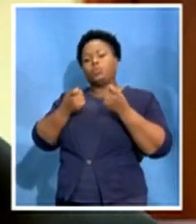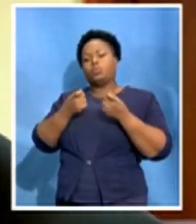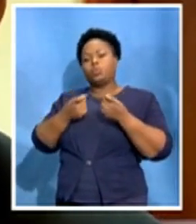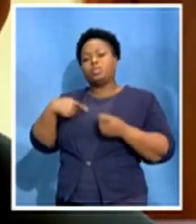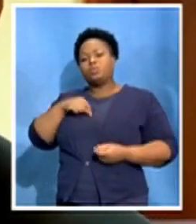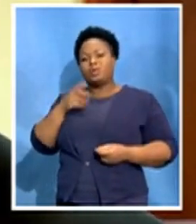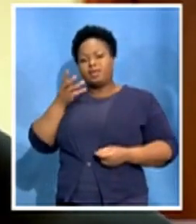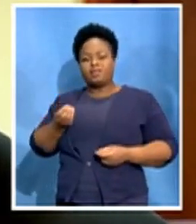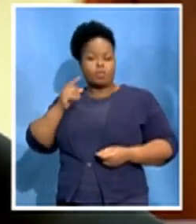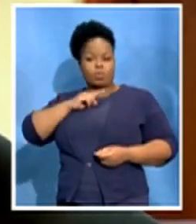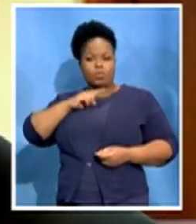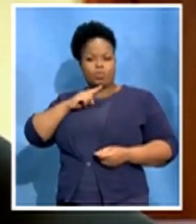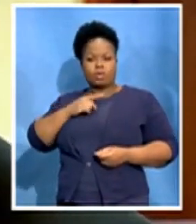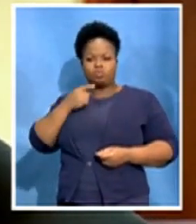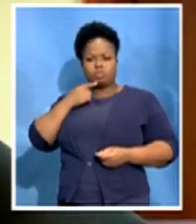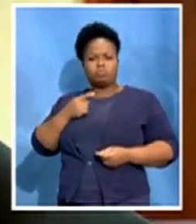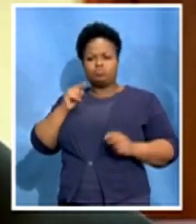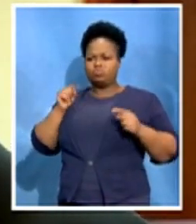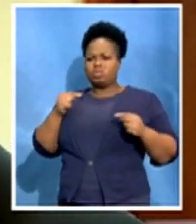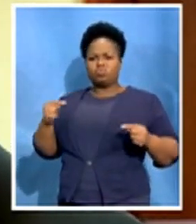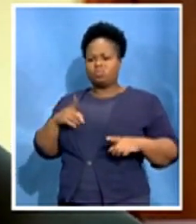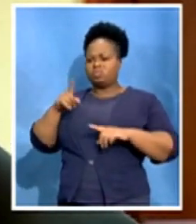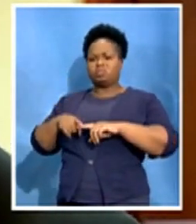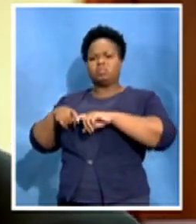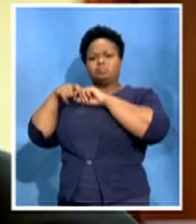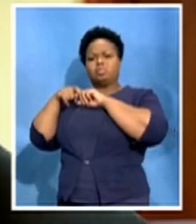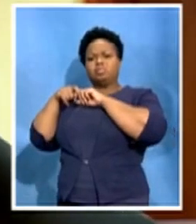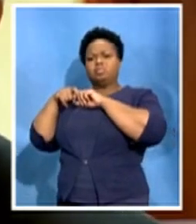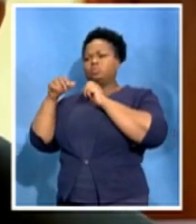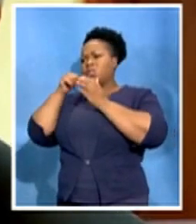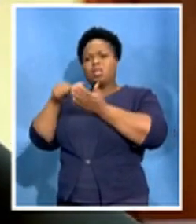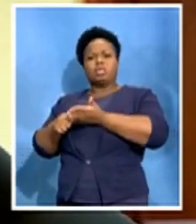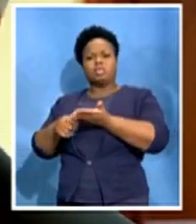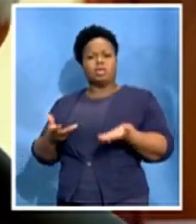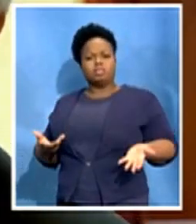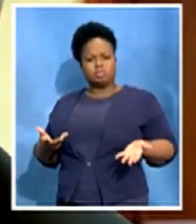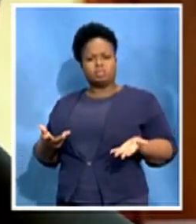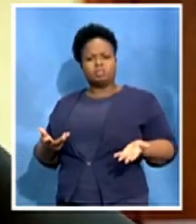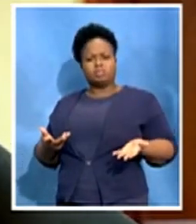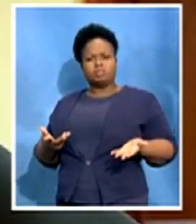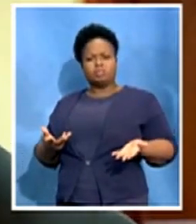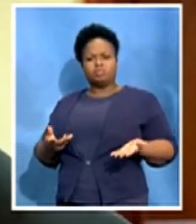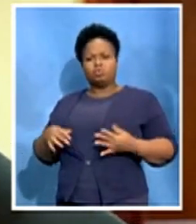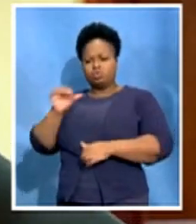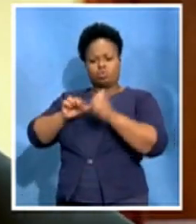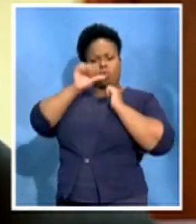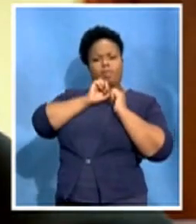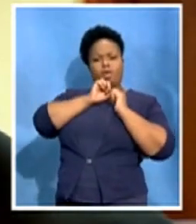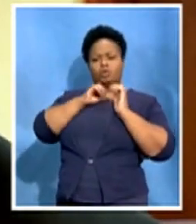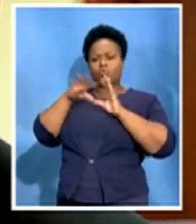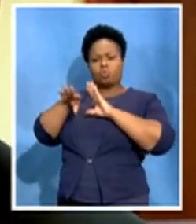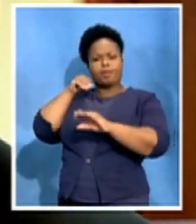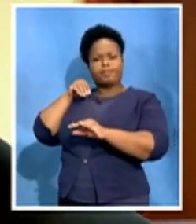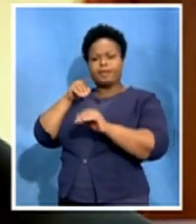simply suspend those letters and not reverse what you have implemented as is required by the law.